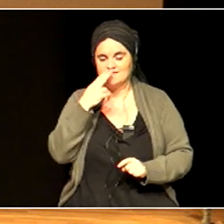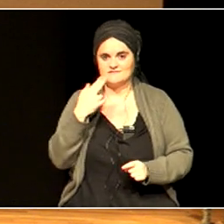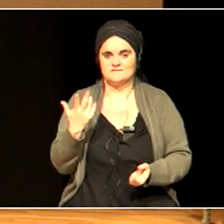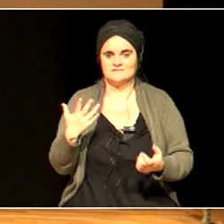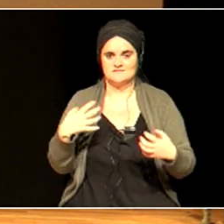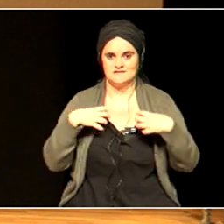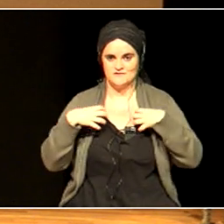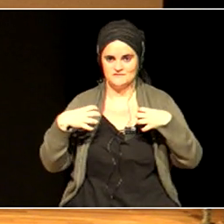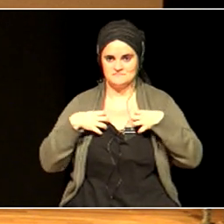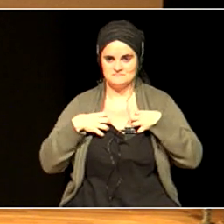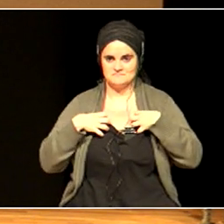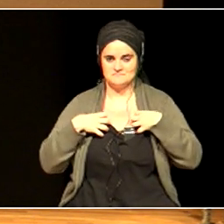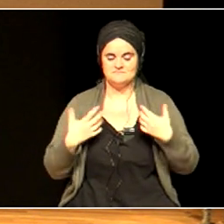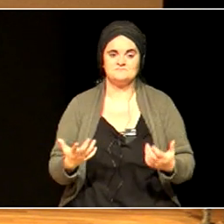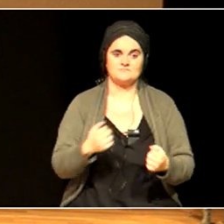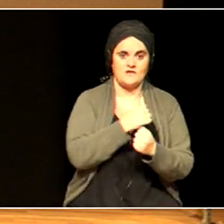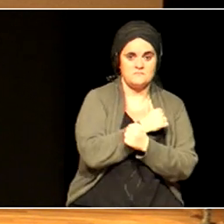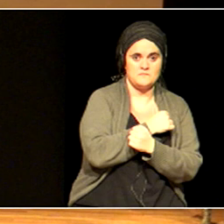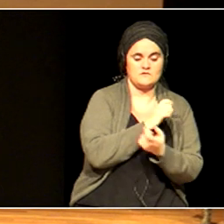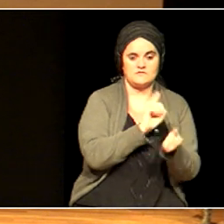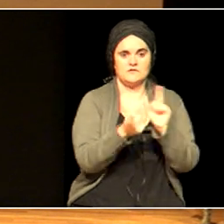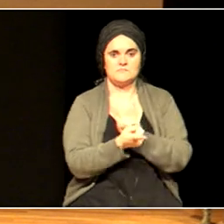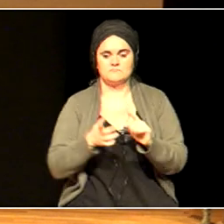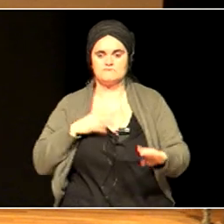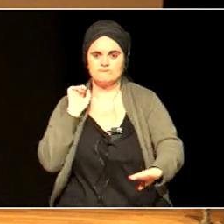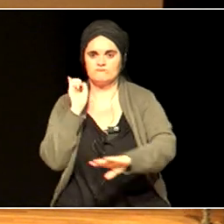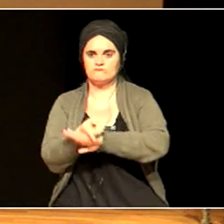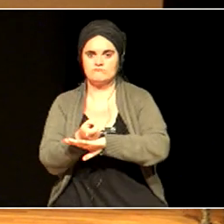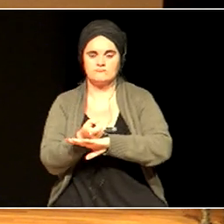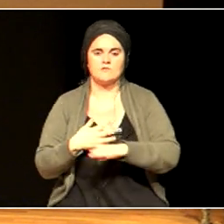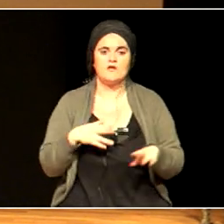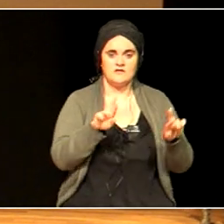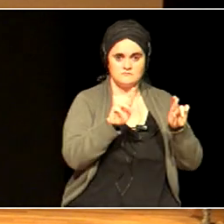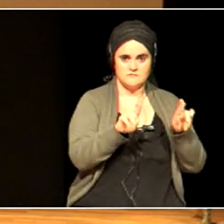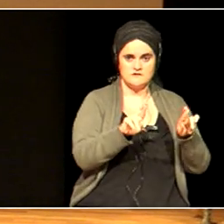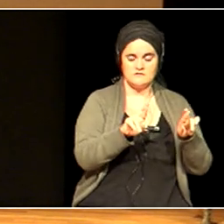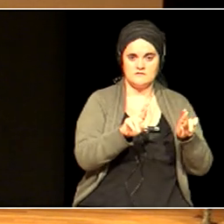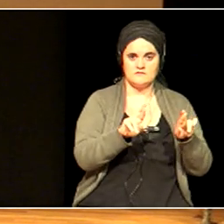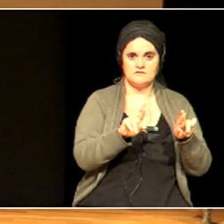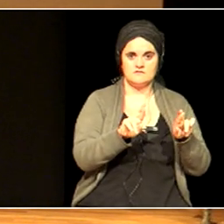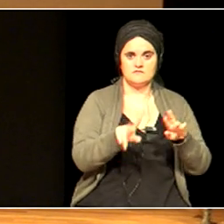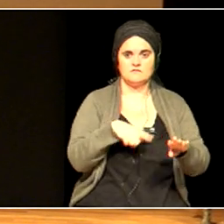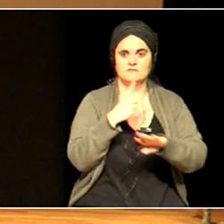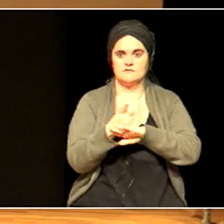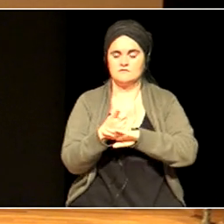Love by authority. Love by by fatalism.